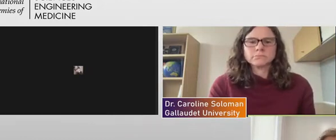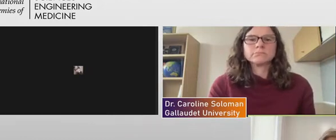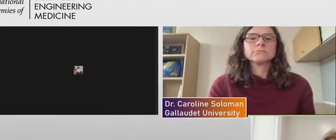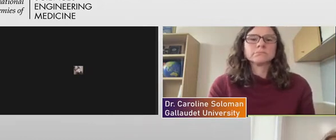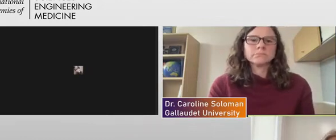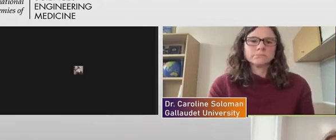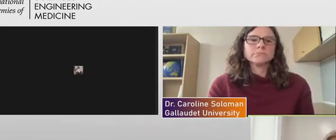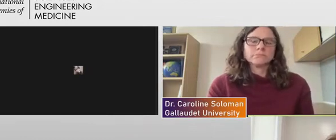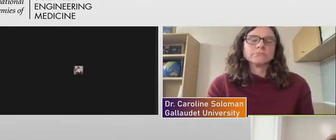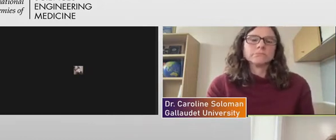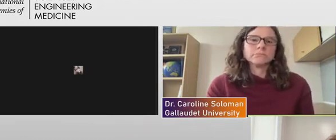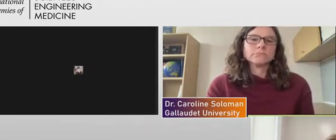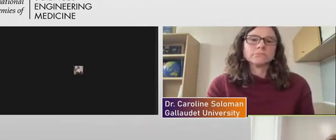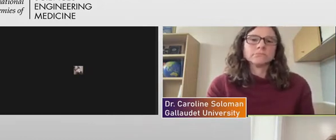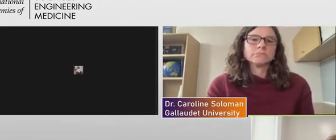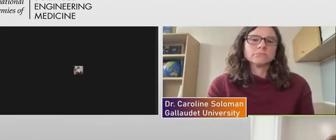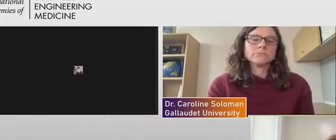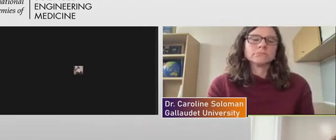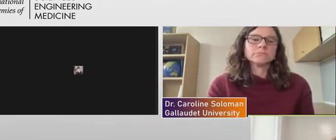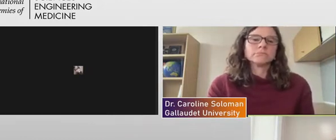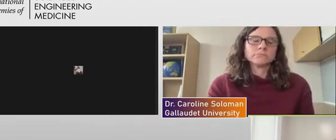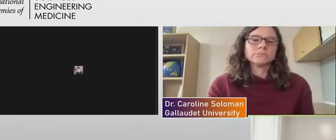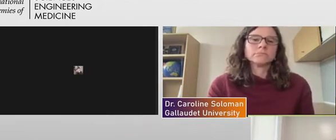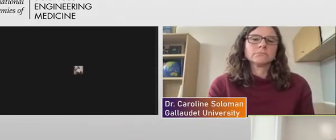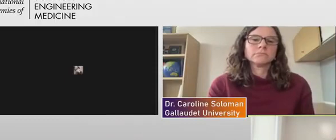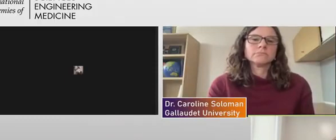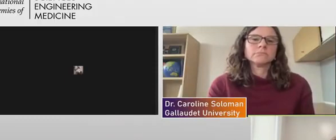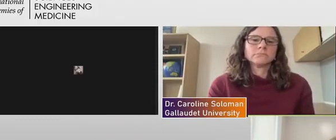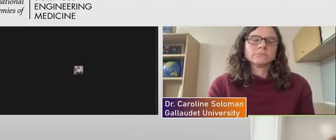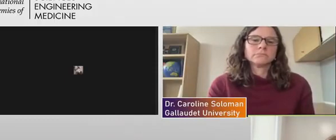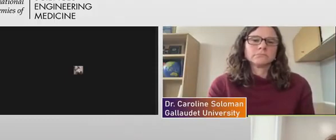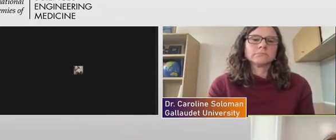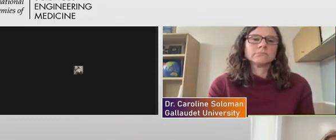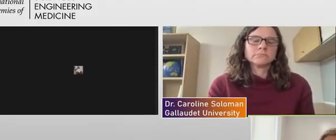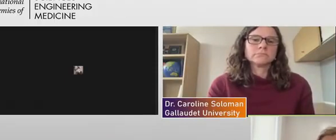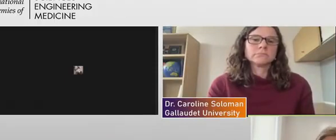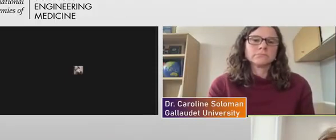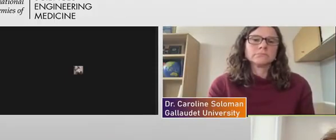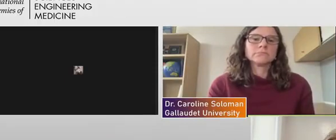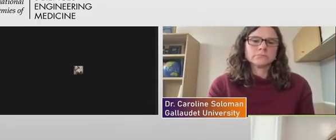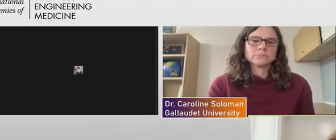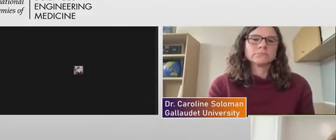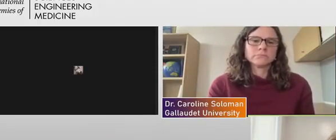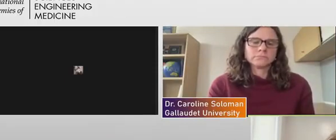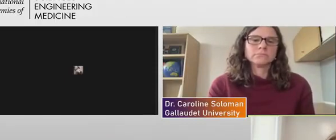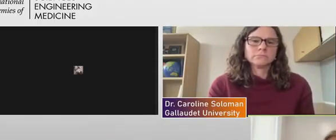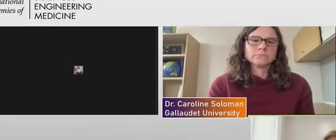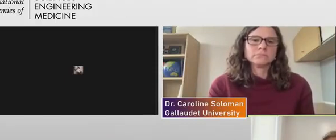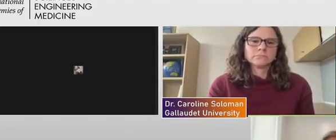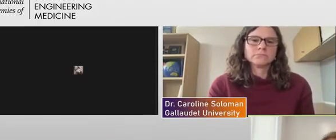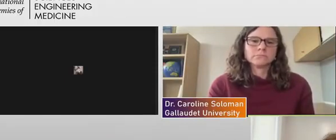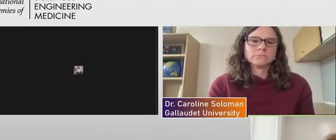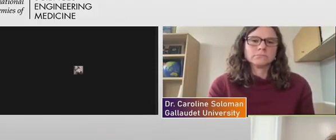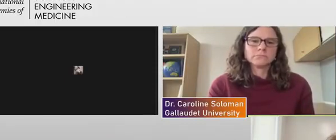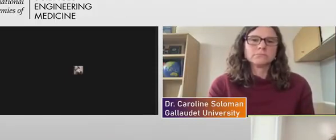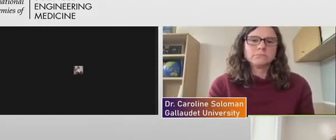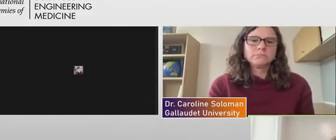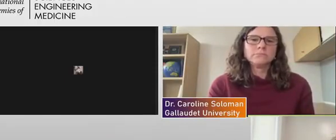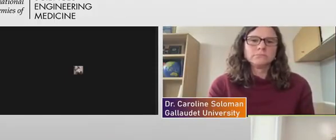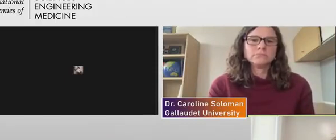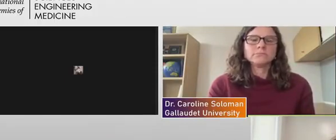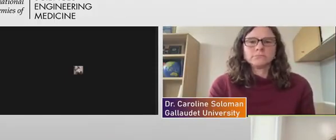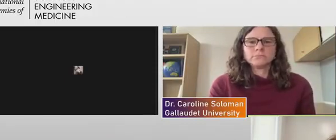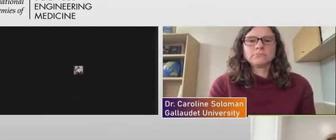heard or recognized. And I think Brad outlined very eloquently